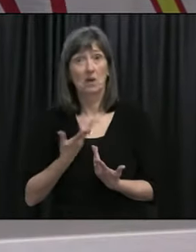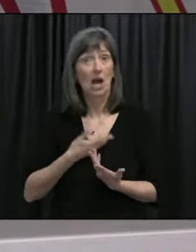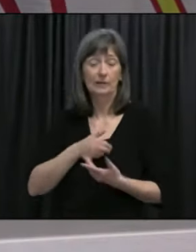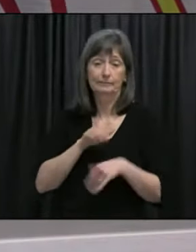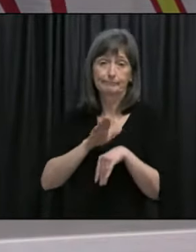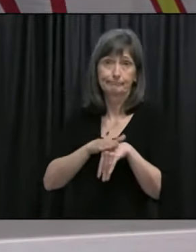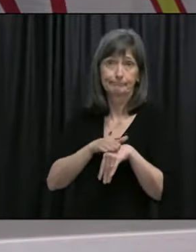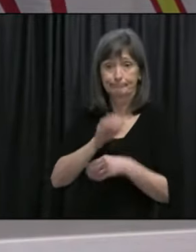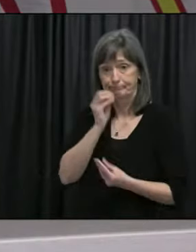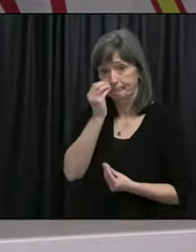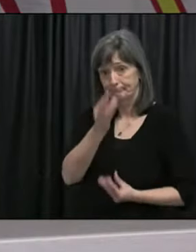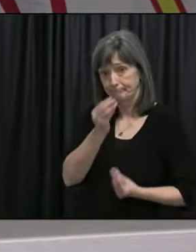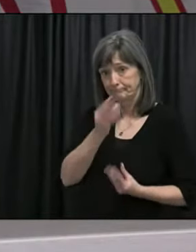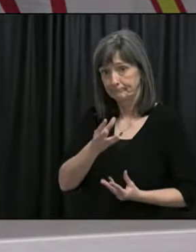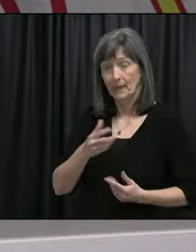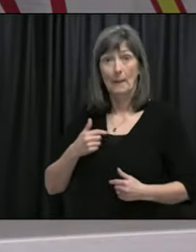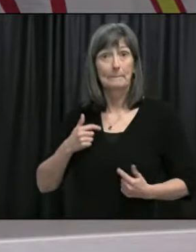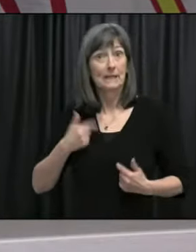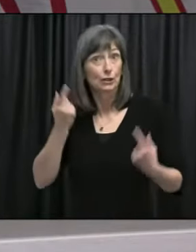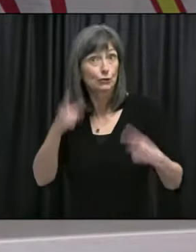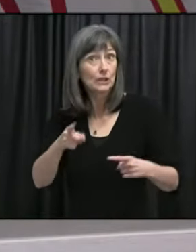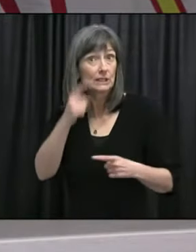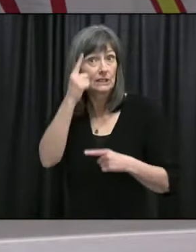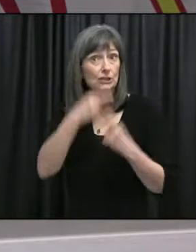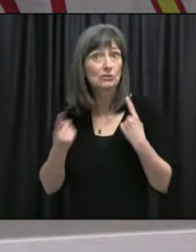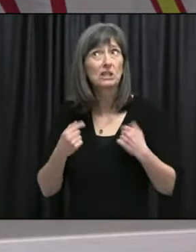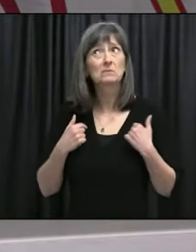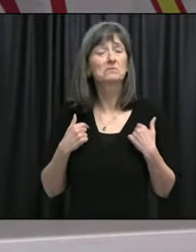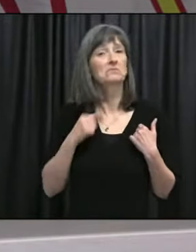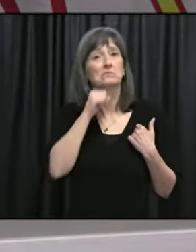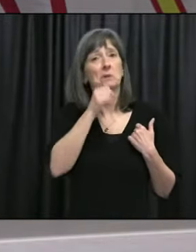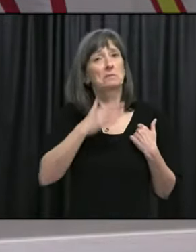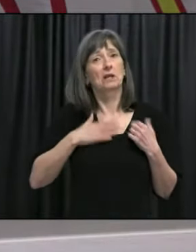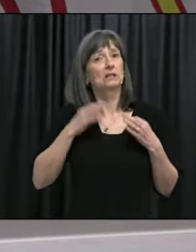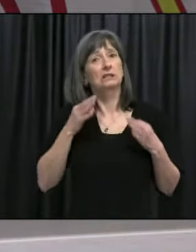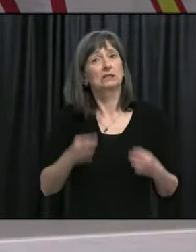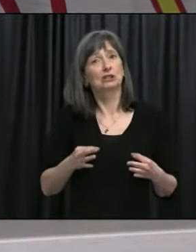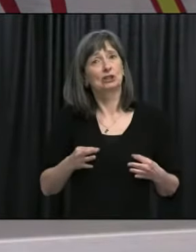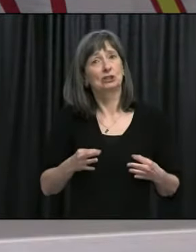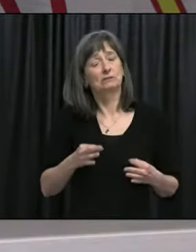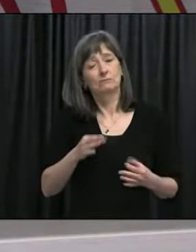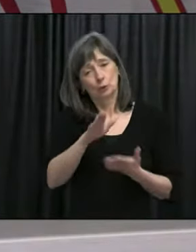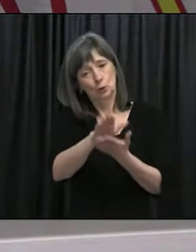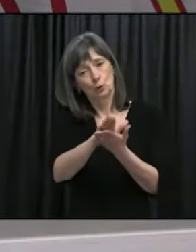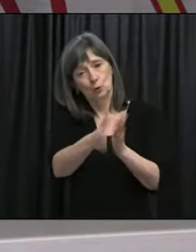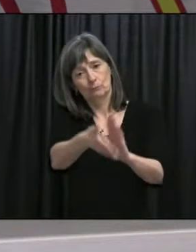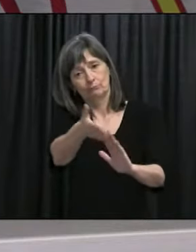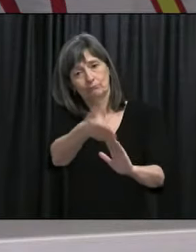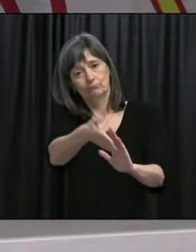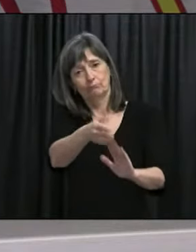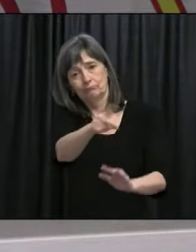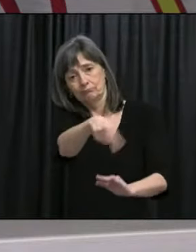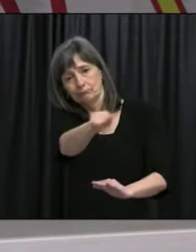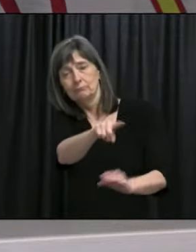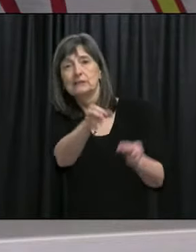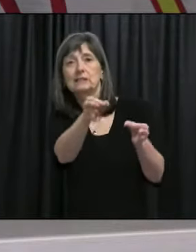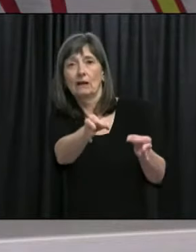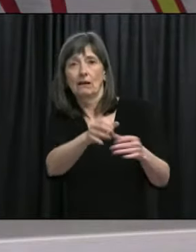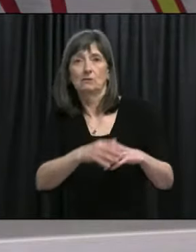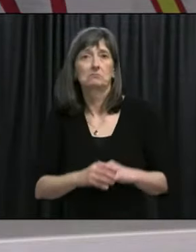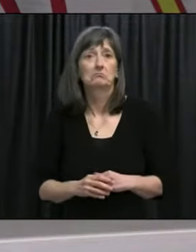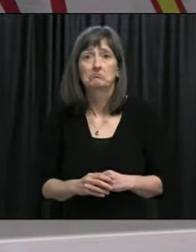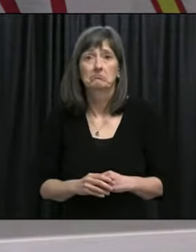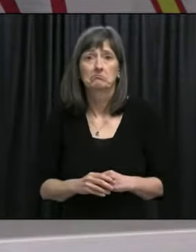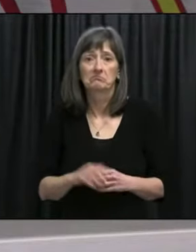me to say if I'm on board with it or not. It's not really a public health decision. was really an operational decision by the, by the